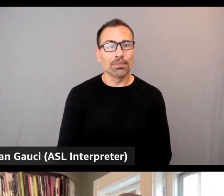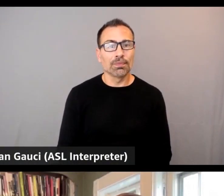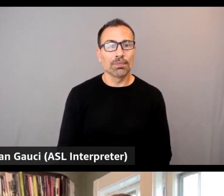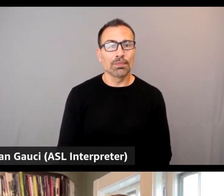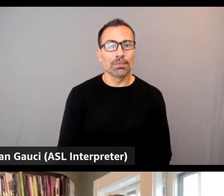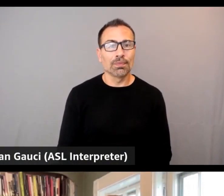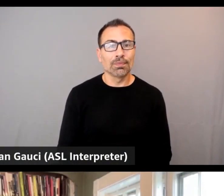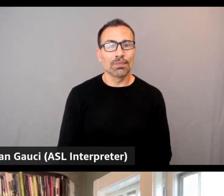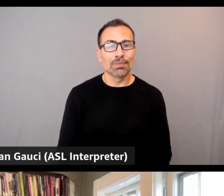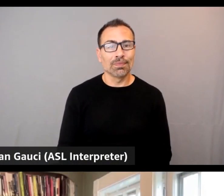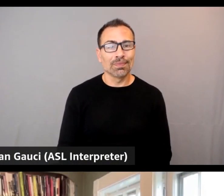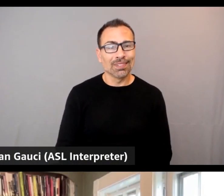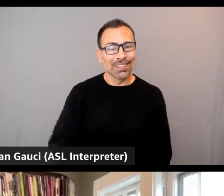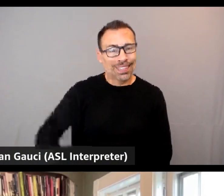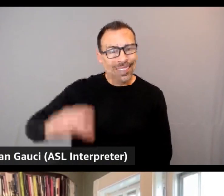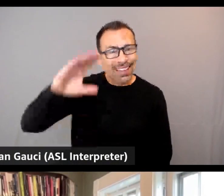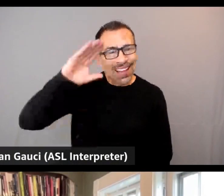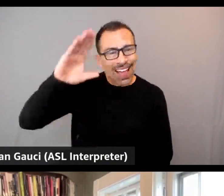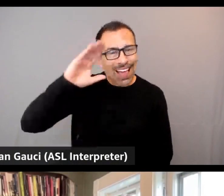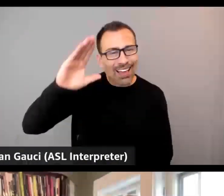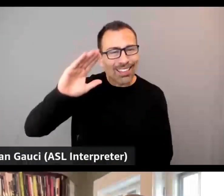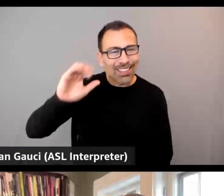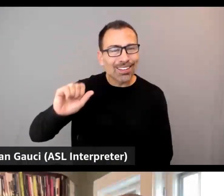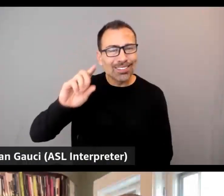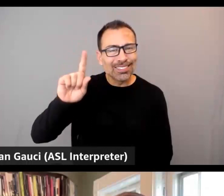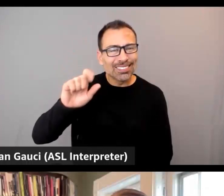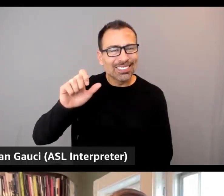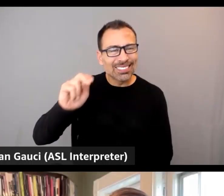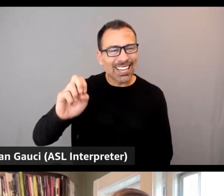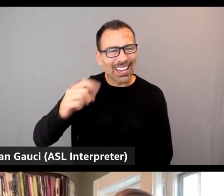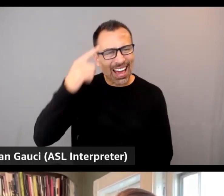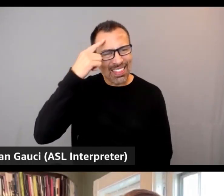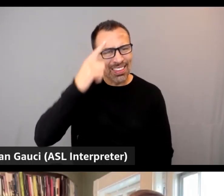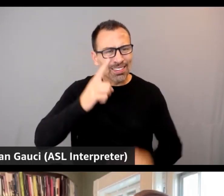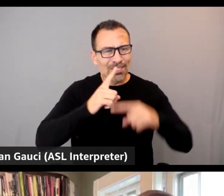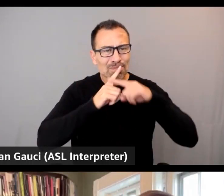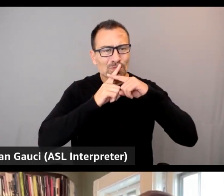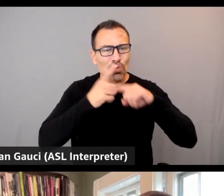Hello, Suzanne, I think you're on mute, though.